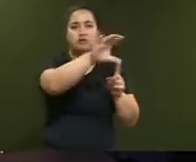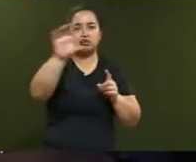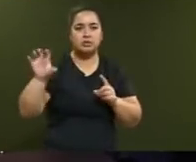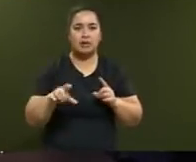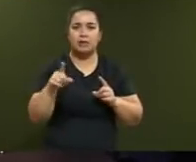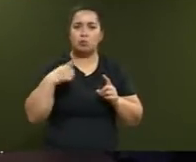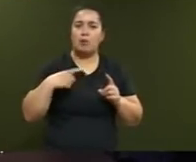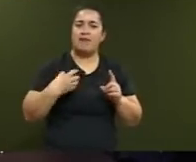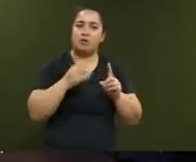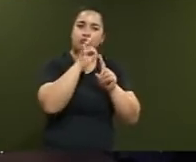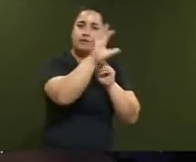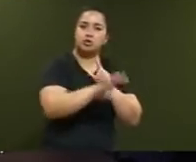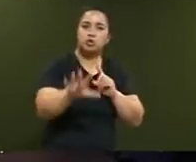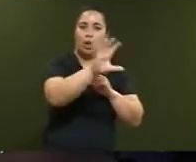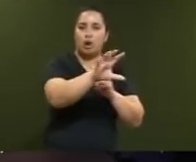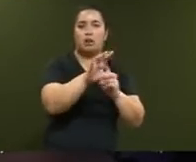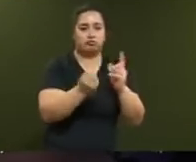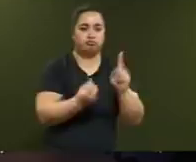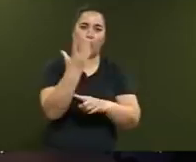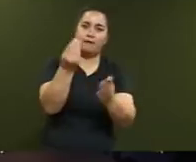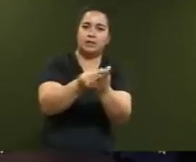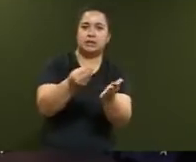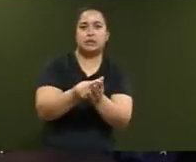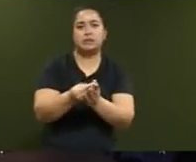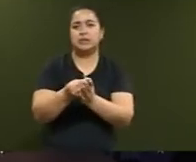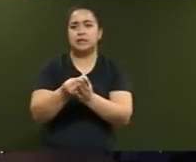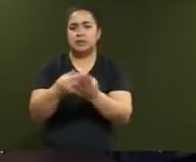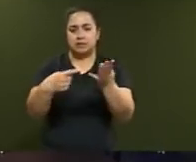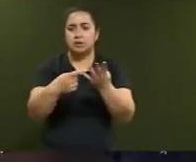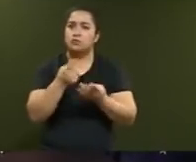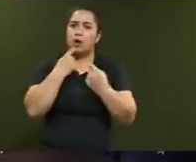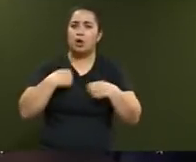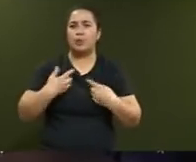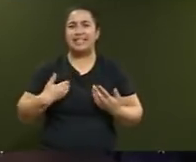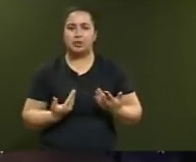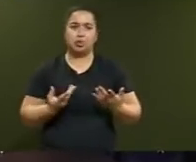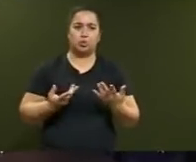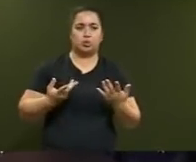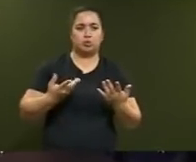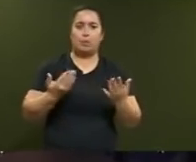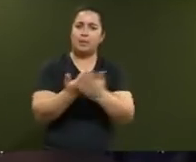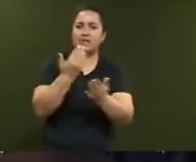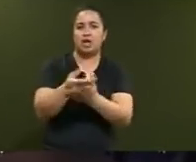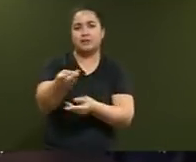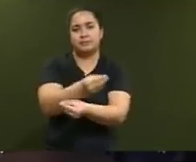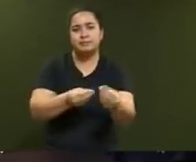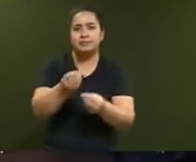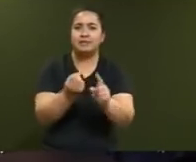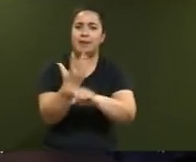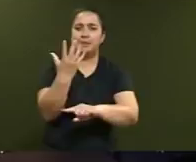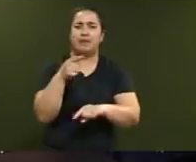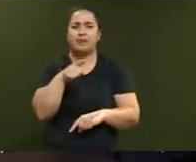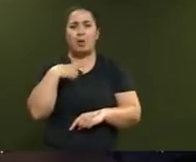Growth Fund. They've told us it's because we need to modernise our economy and the challenges of climate change which is why we have the Green Investment Fund.